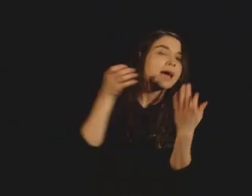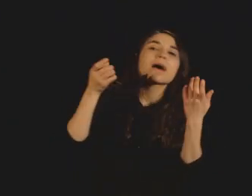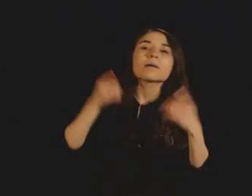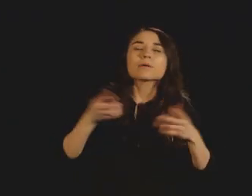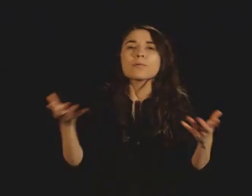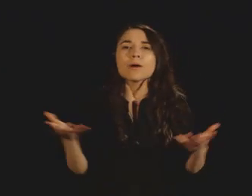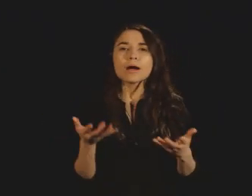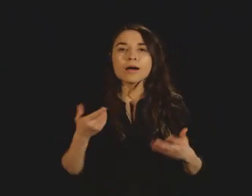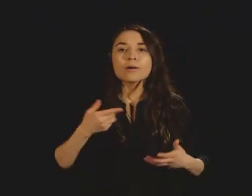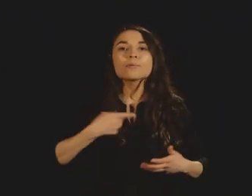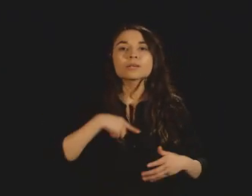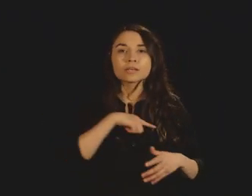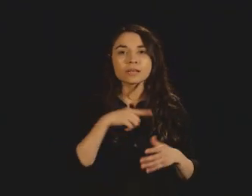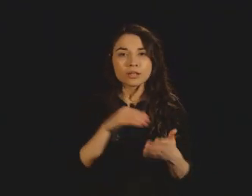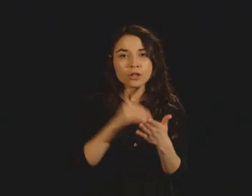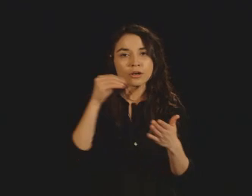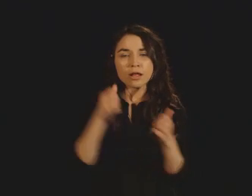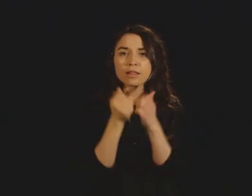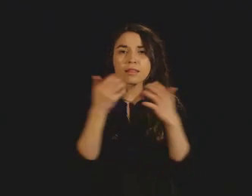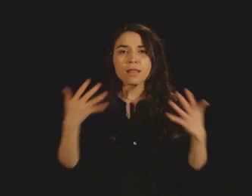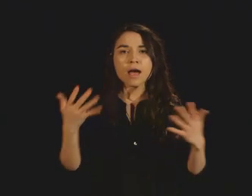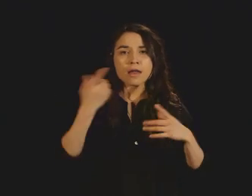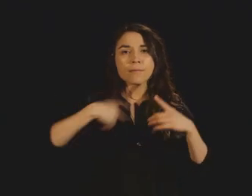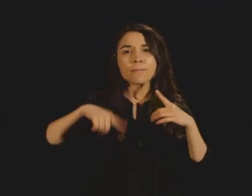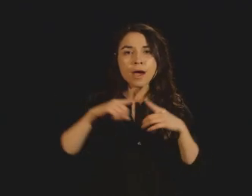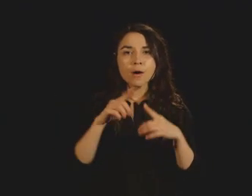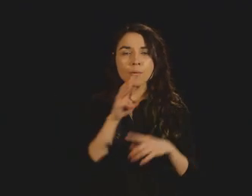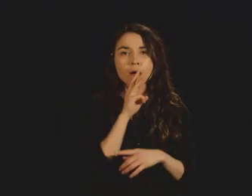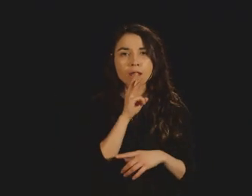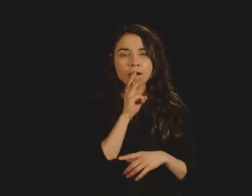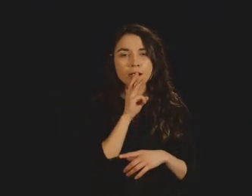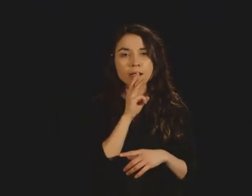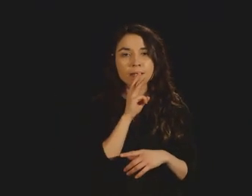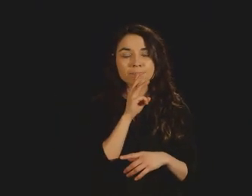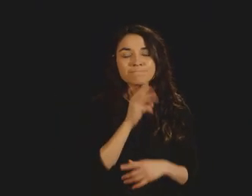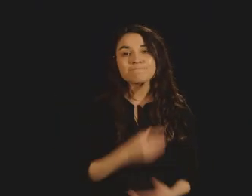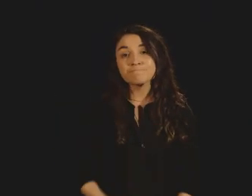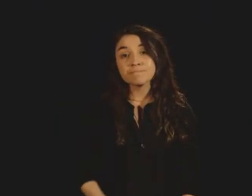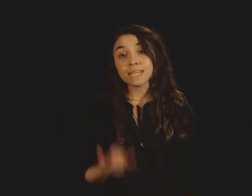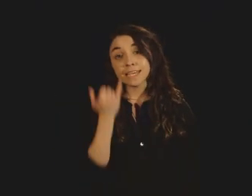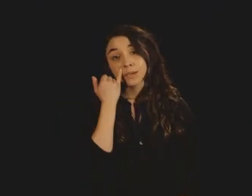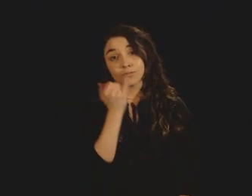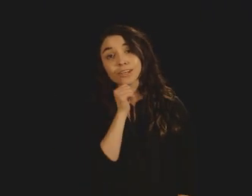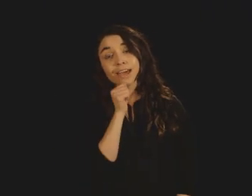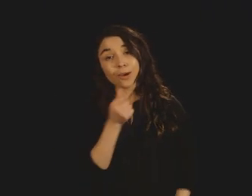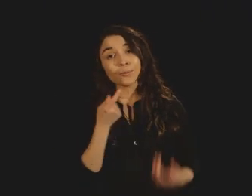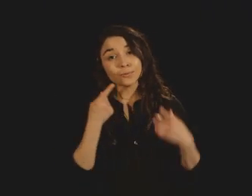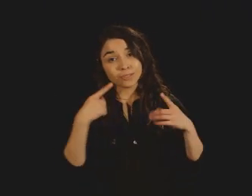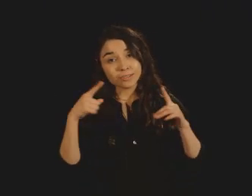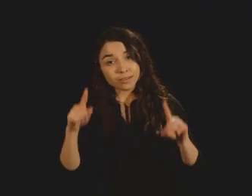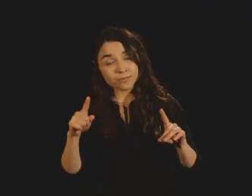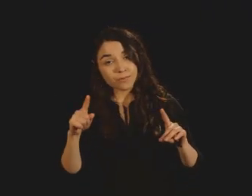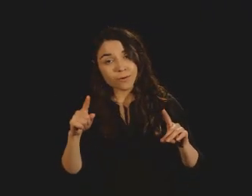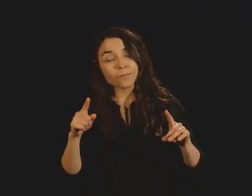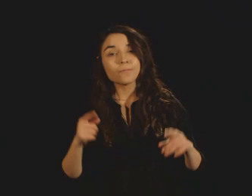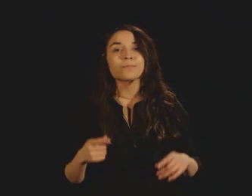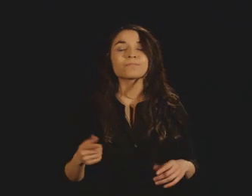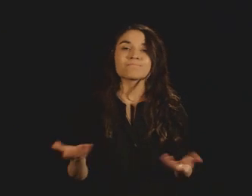And when it doesn't, when the experiments don't work, well, we boil water and we have the most expensive teacup in our laboratory.